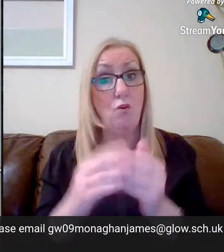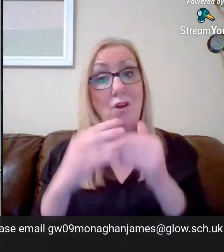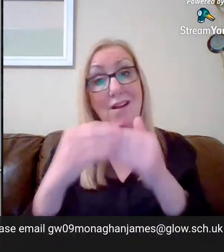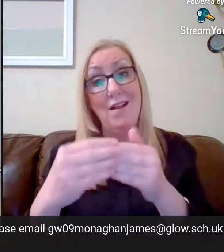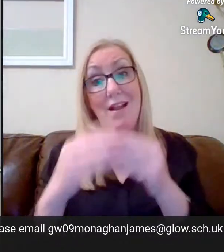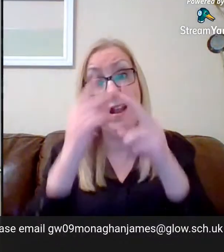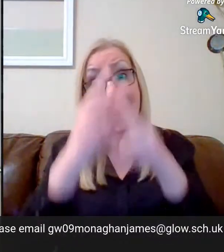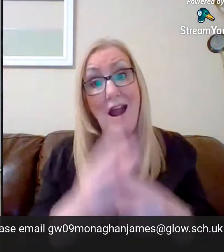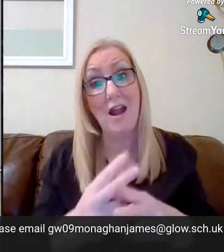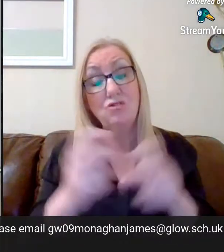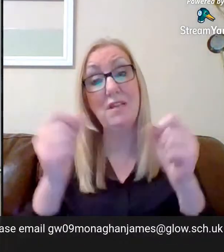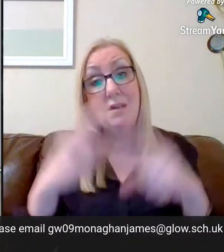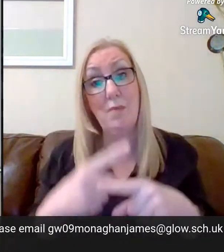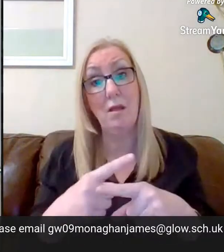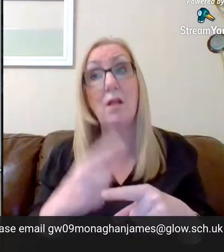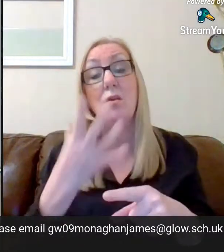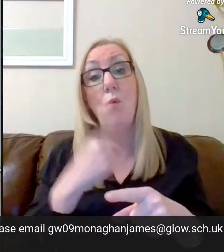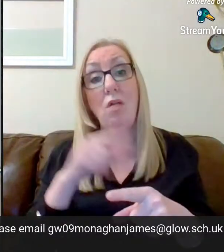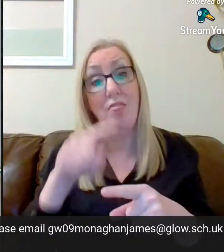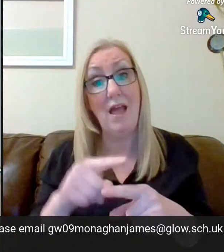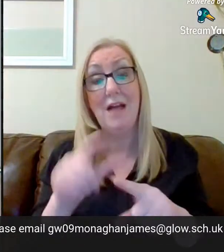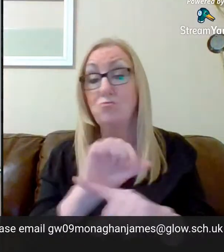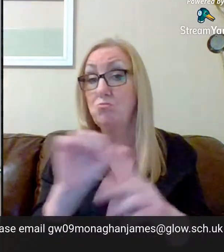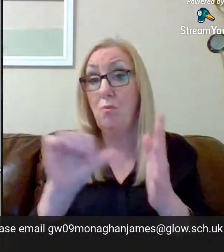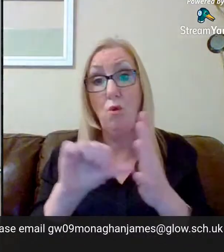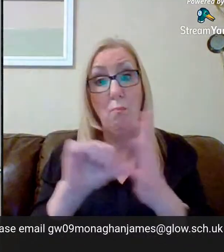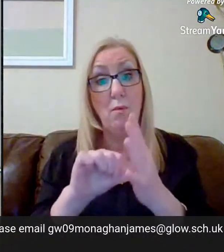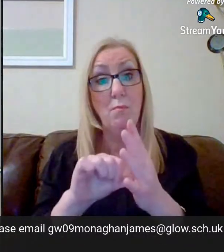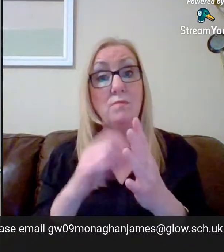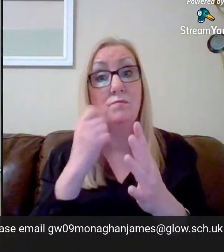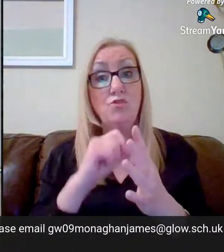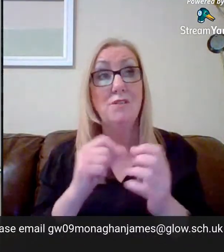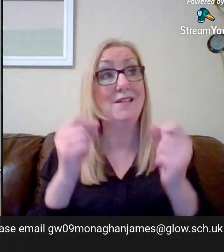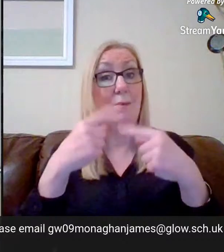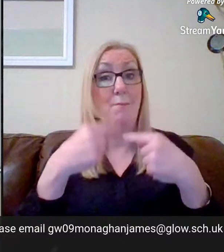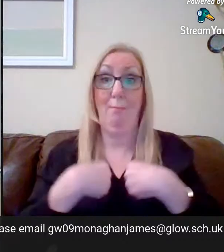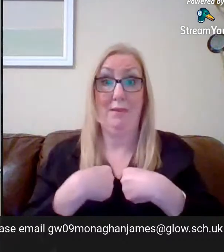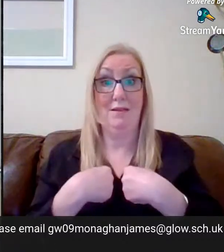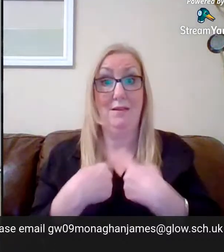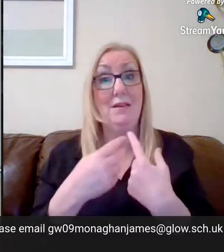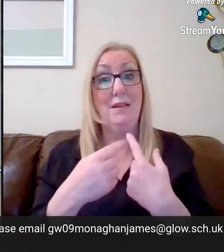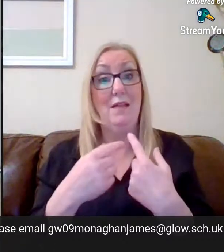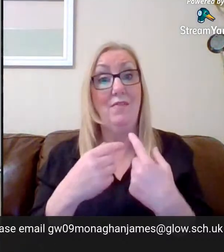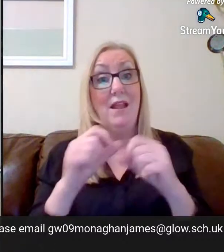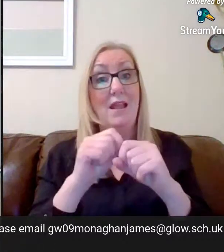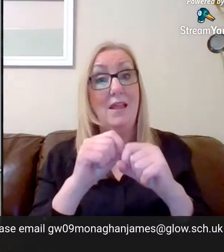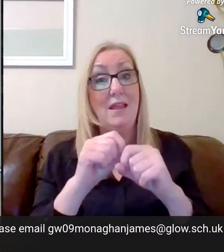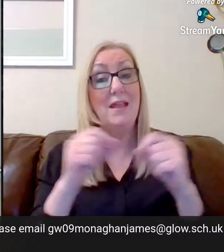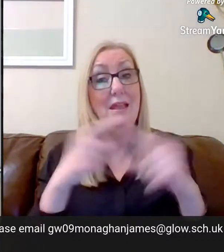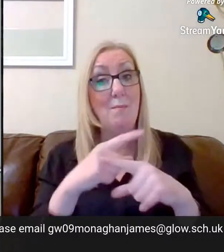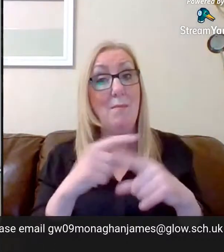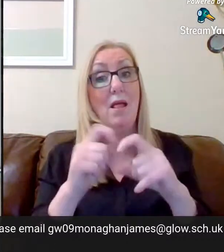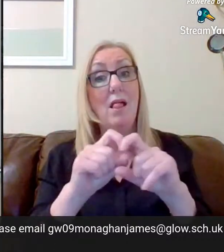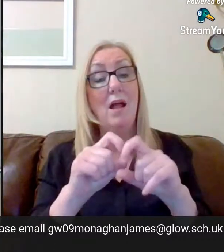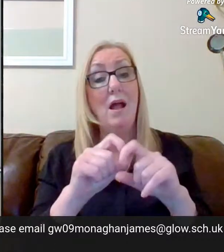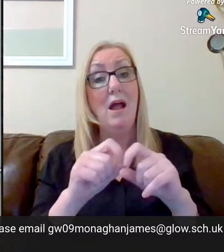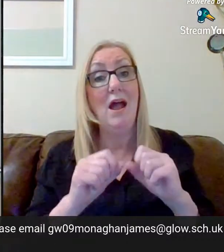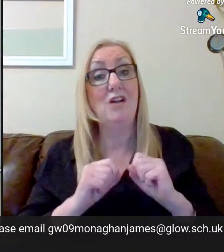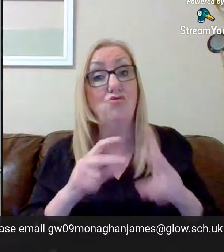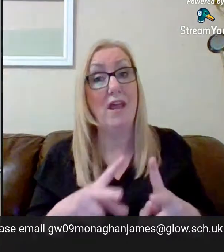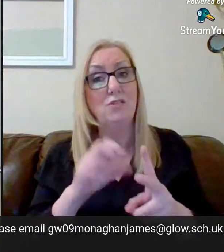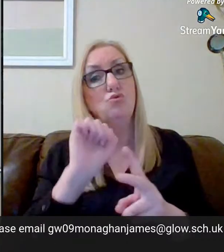signed up for the Guardian email, then it's not a problem. What to do is just send a wee email at the email address that's on the screen with your name,